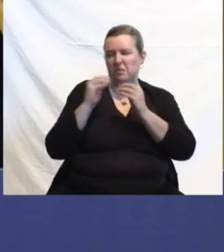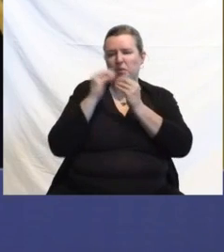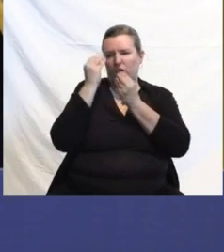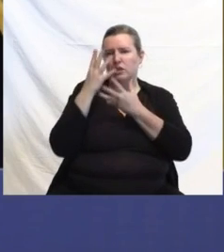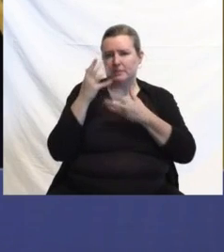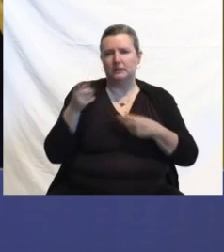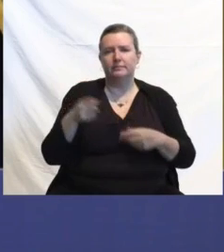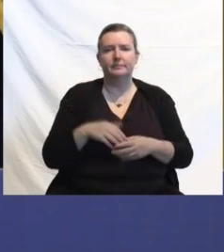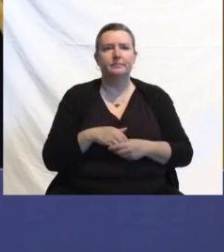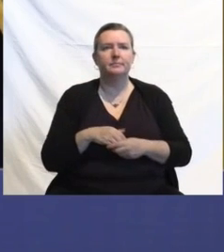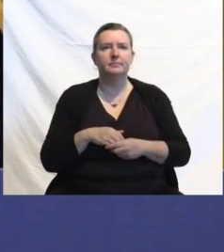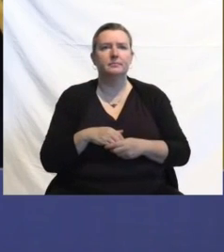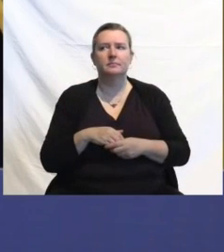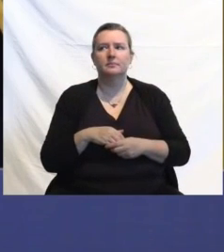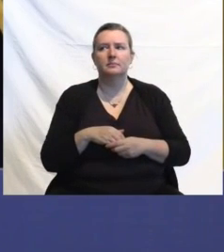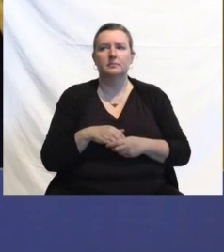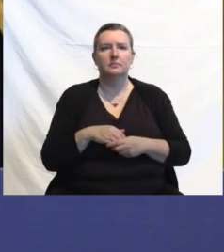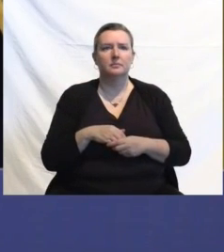I'm going backwards.